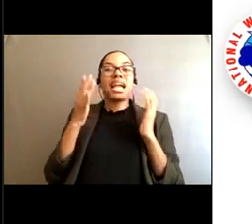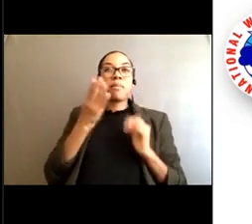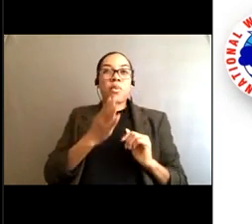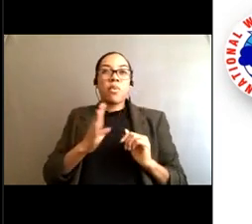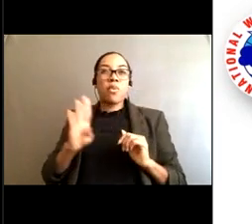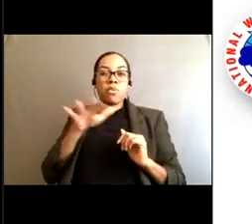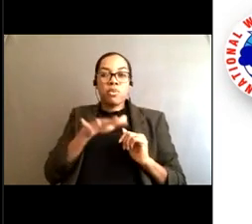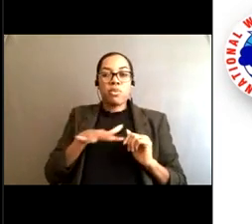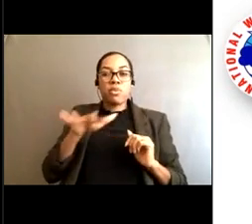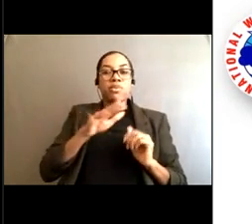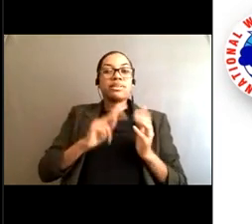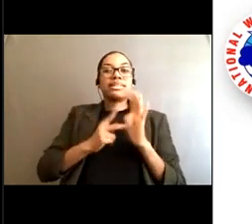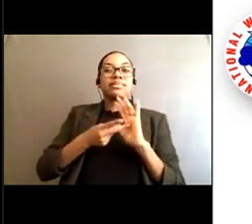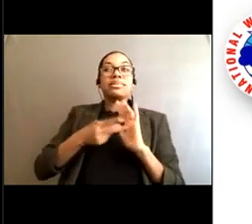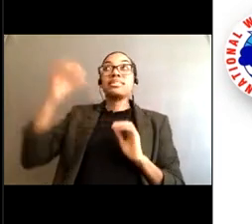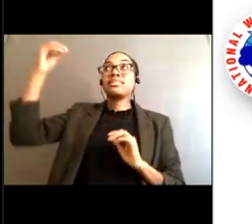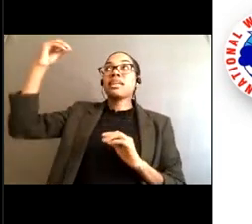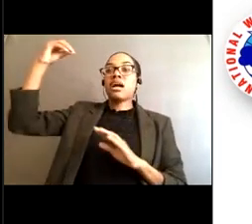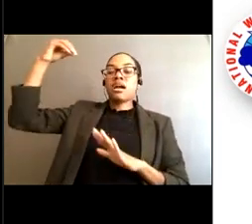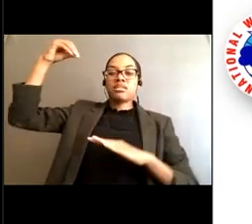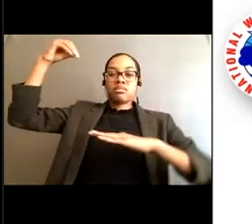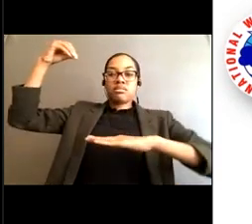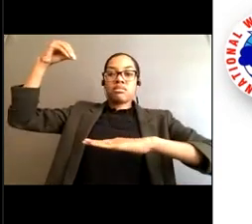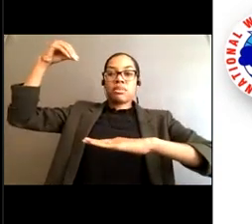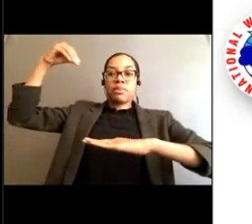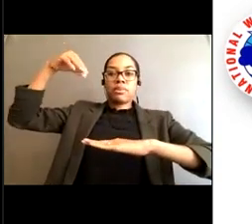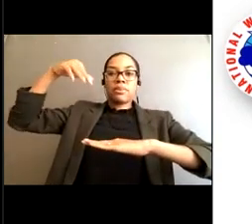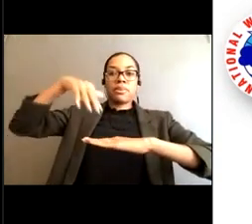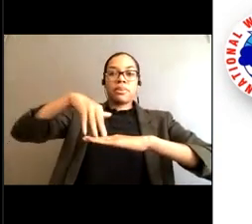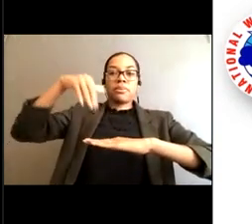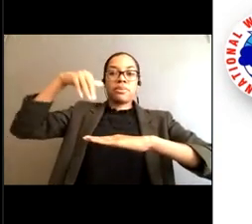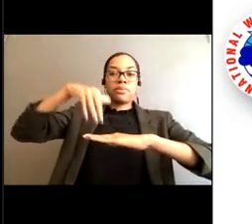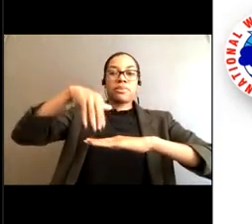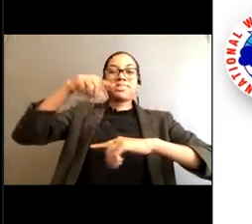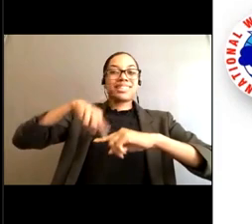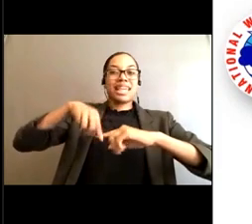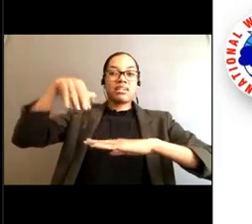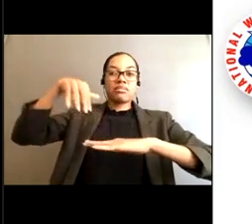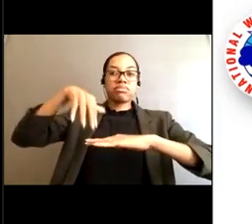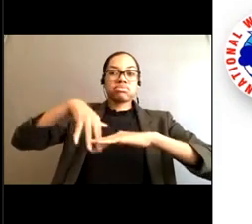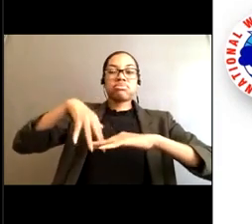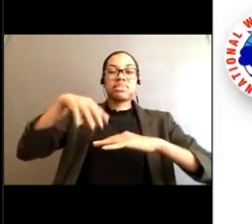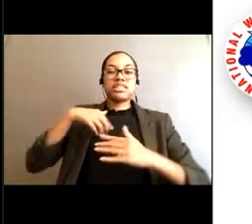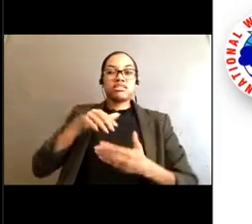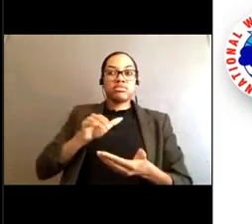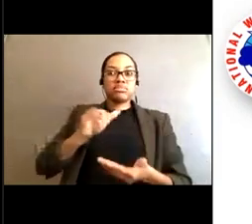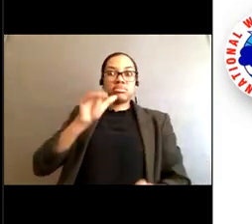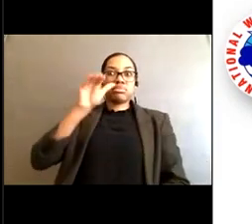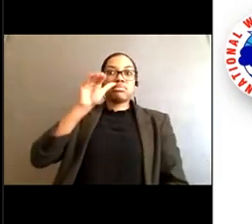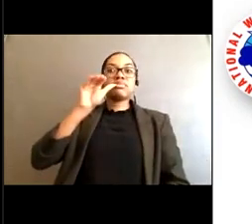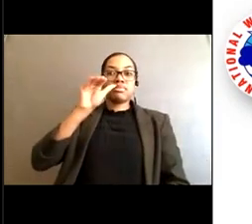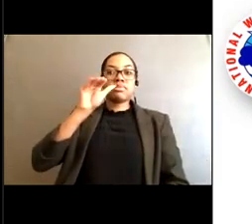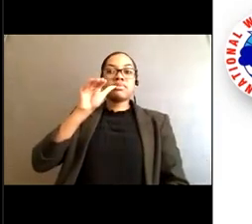area is a near shore channel and those channels where it's darker